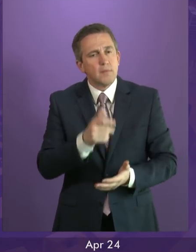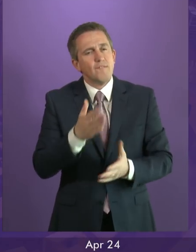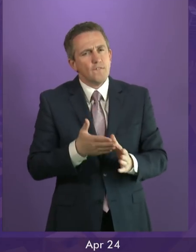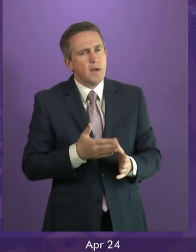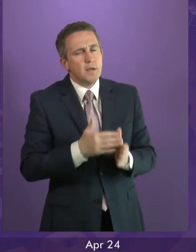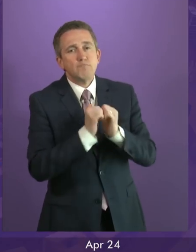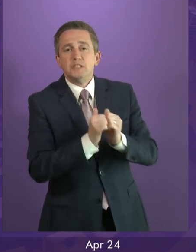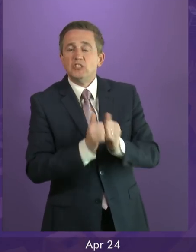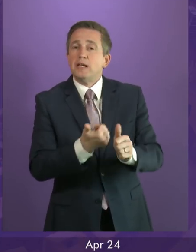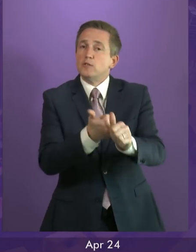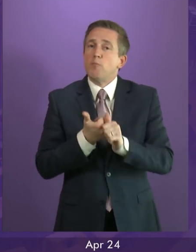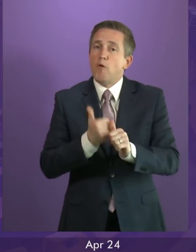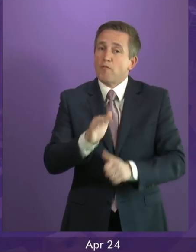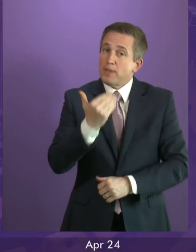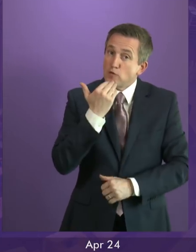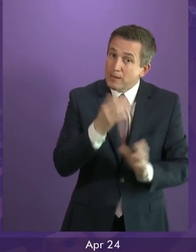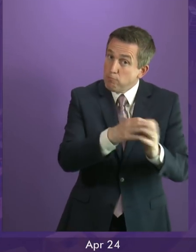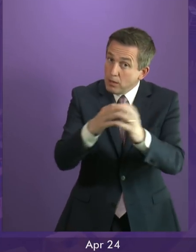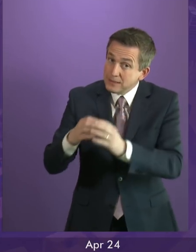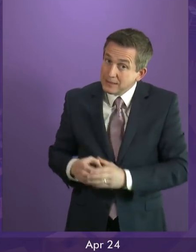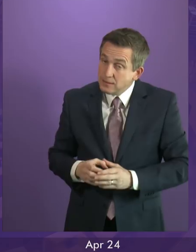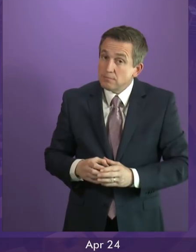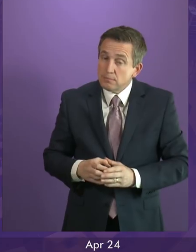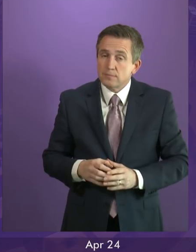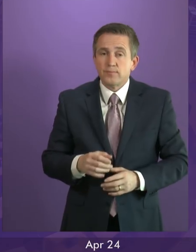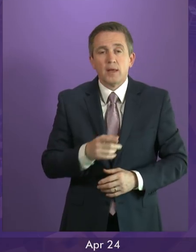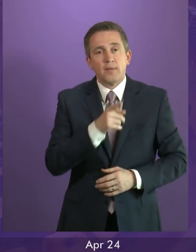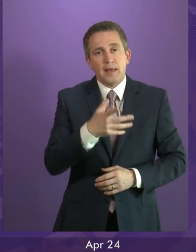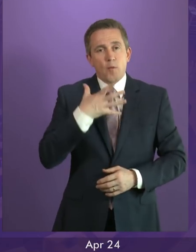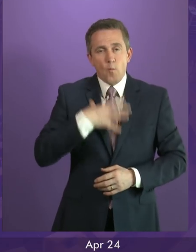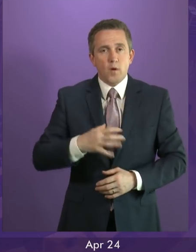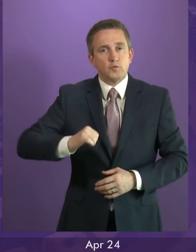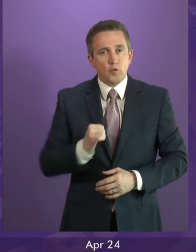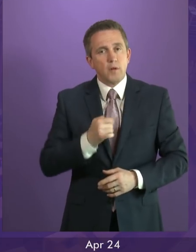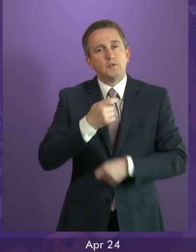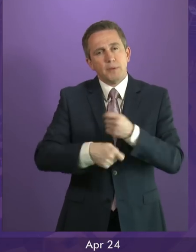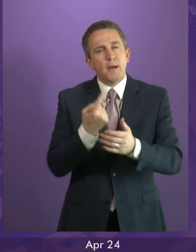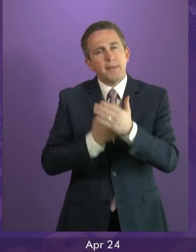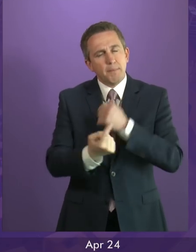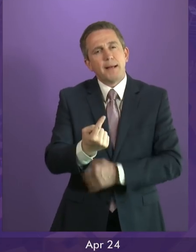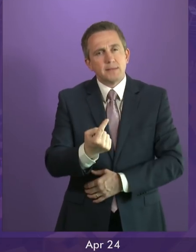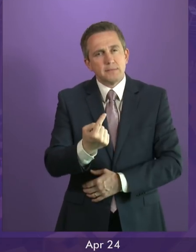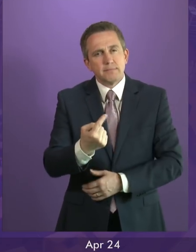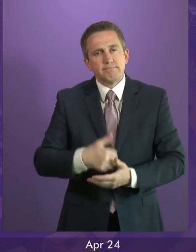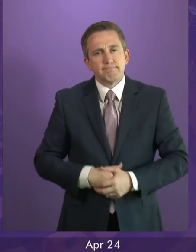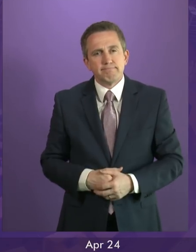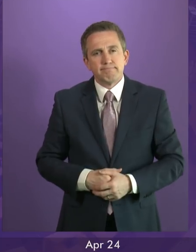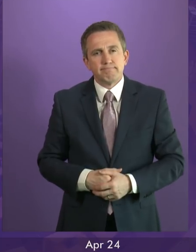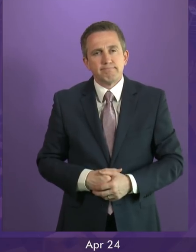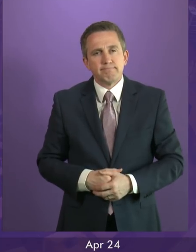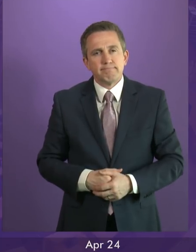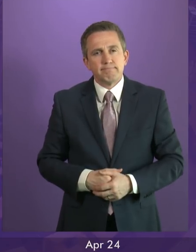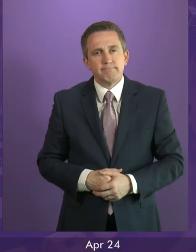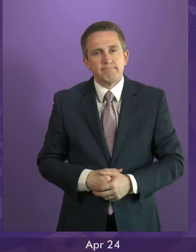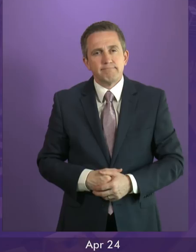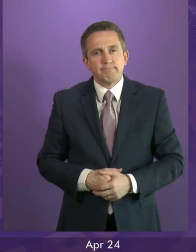the statement today? Can I obviously welcome the Green support for Scotland becoming an independent country? And actually, what has